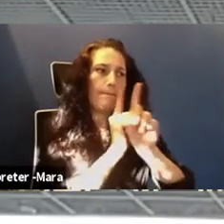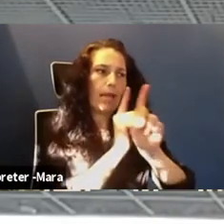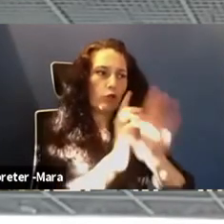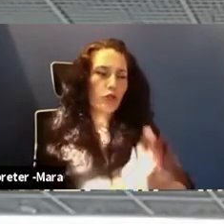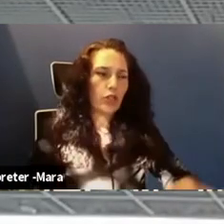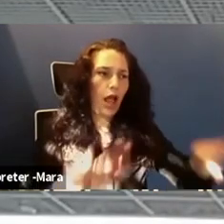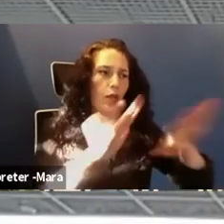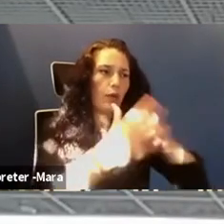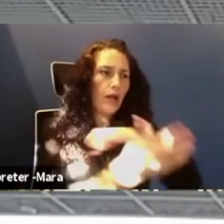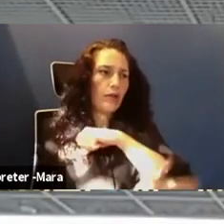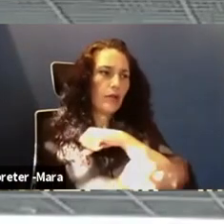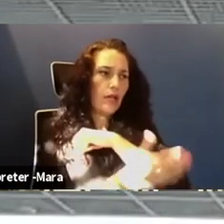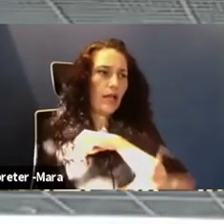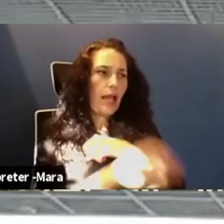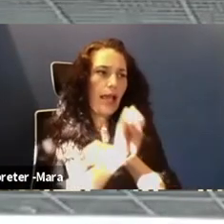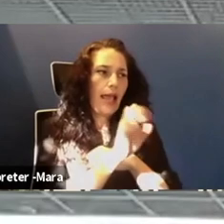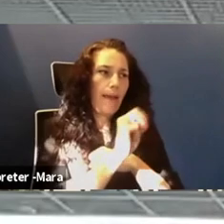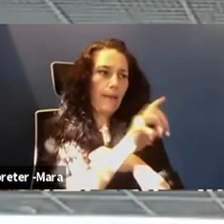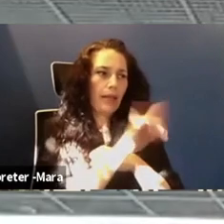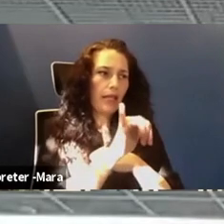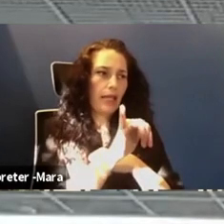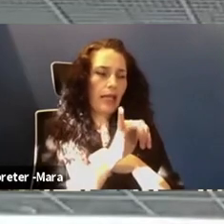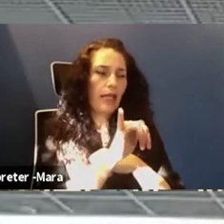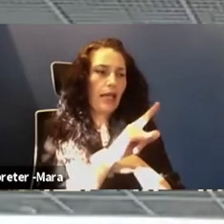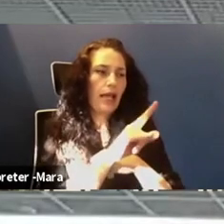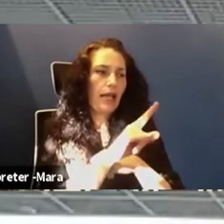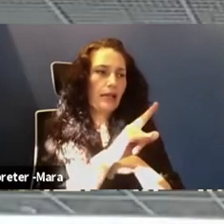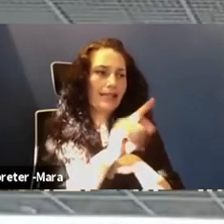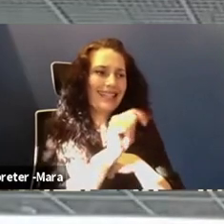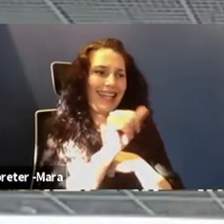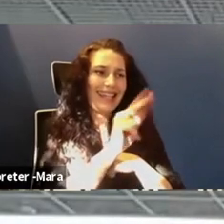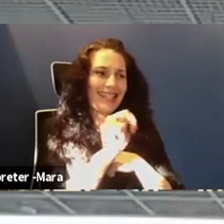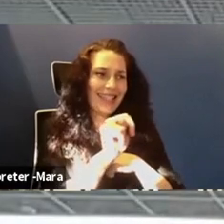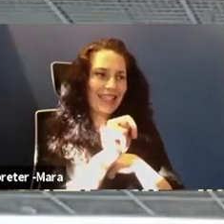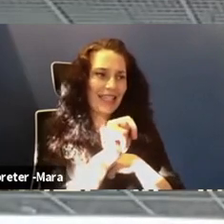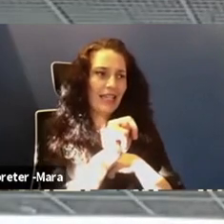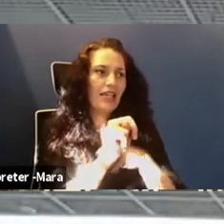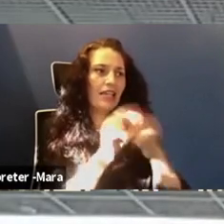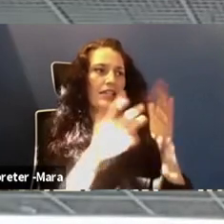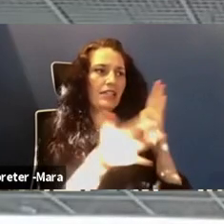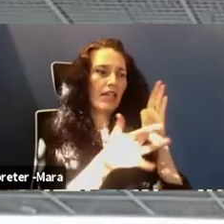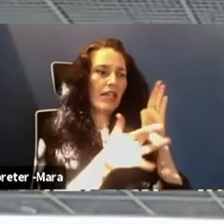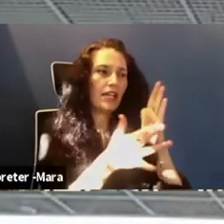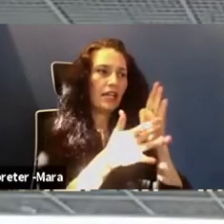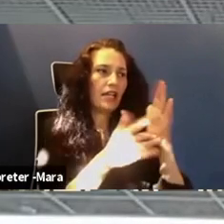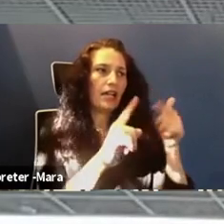Dr. Amarine Saraj, she's at Tennessee Tech. She started Women in Cybersecurity, WESIS.org.